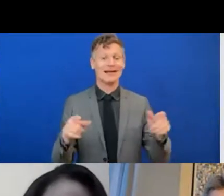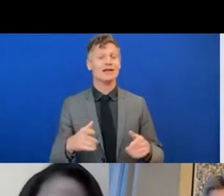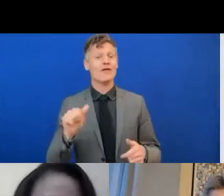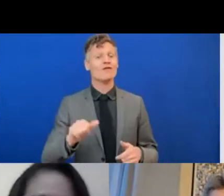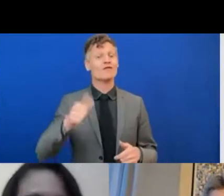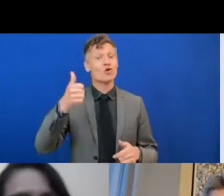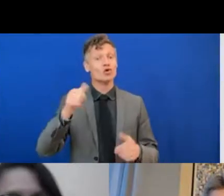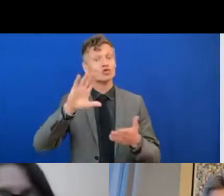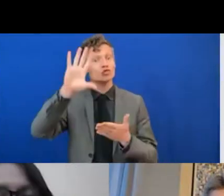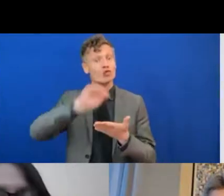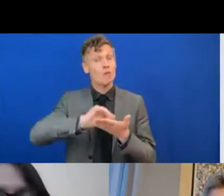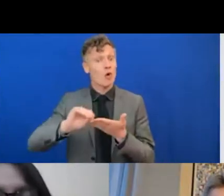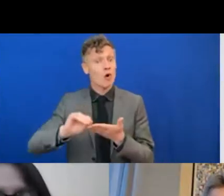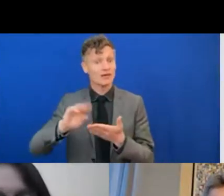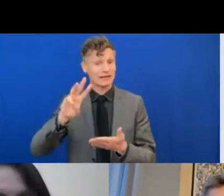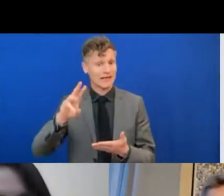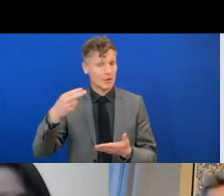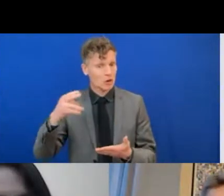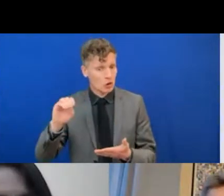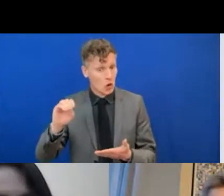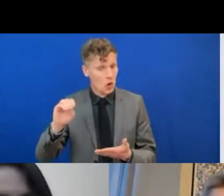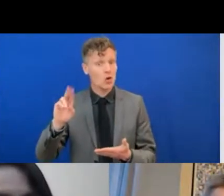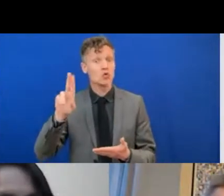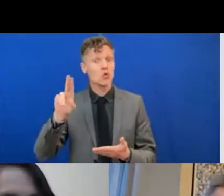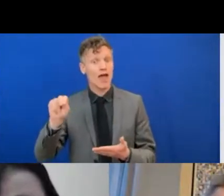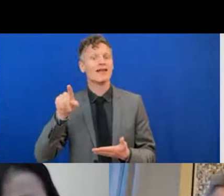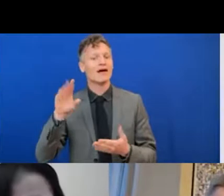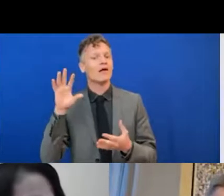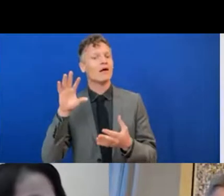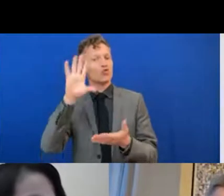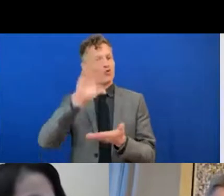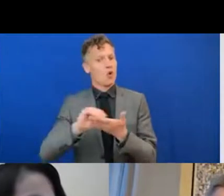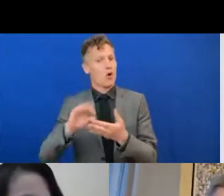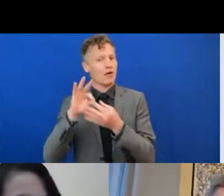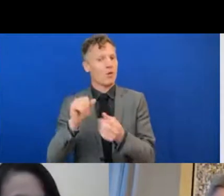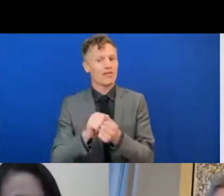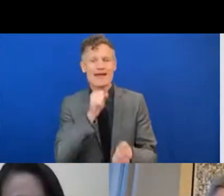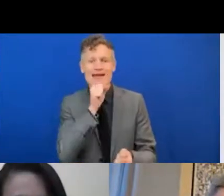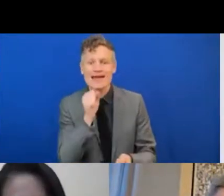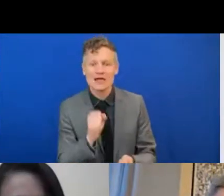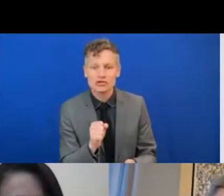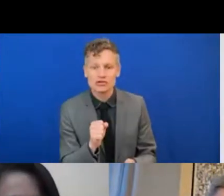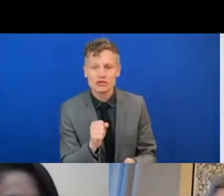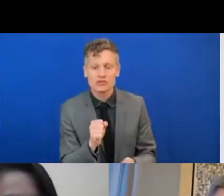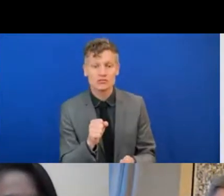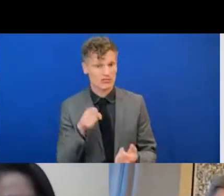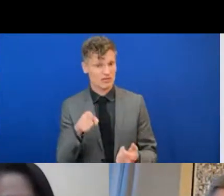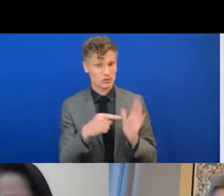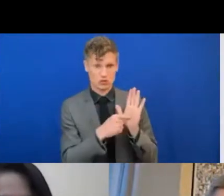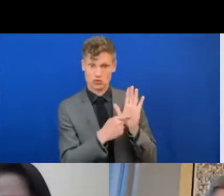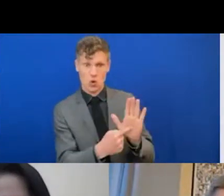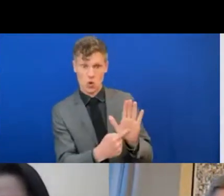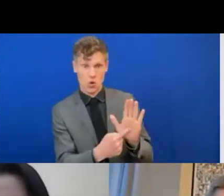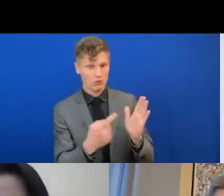highlights the importance of the need for that accessibility for all of us, again, whether we're 82 or